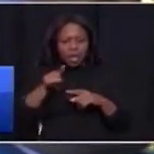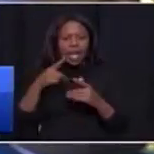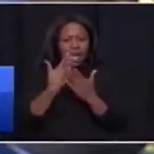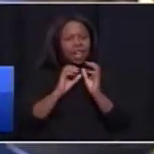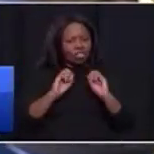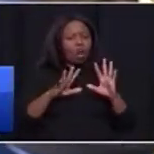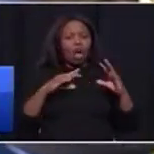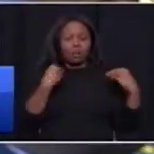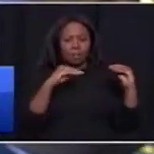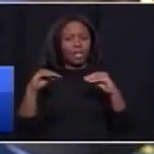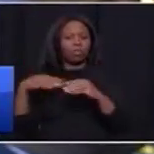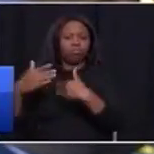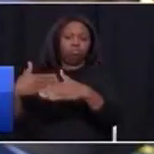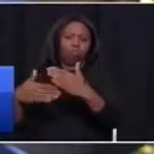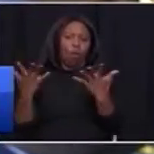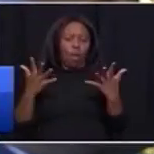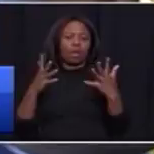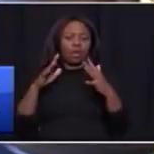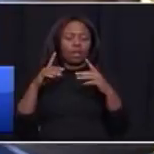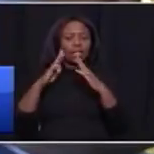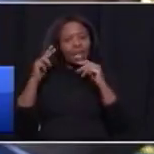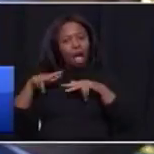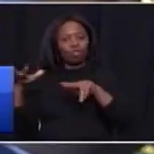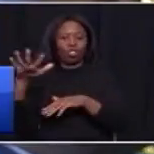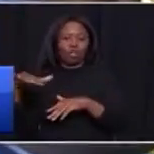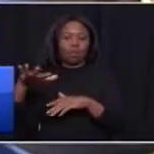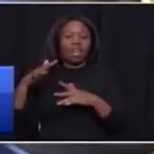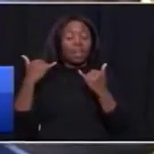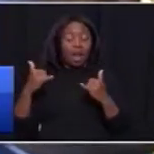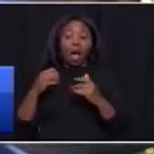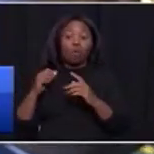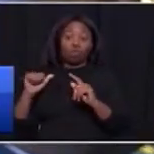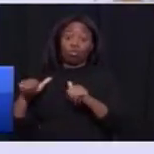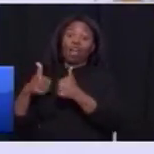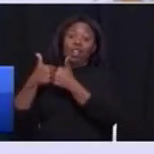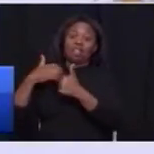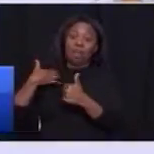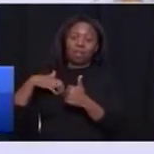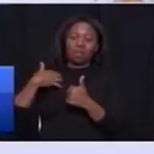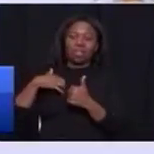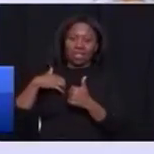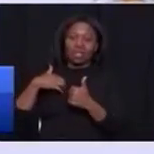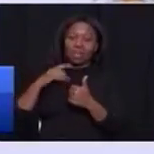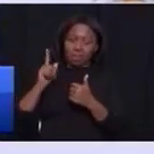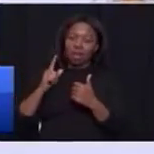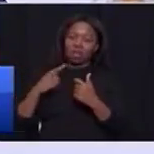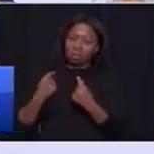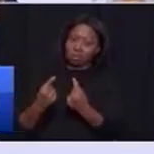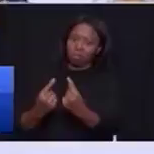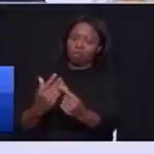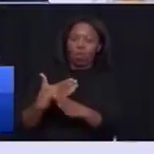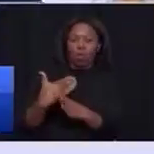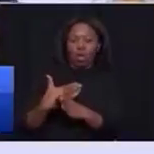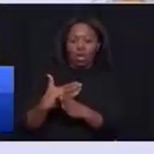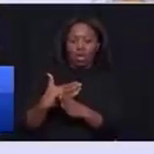the townships. And we challenge municipalities to rise to the occasion. The accuracy